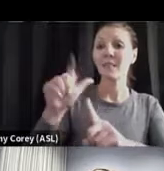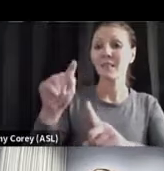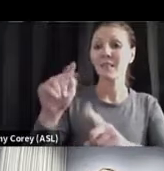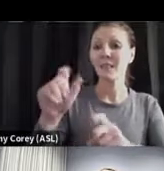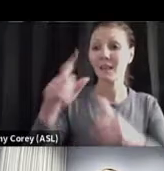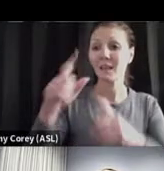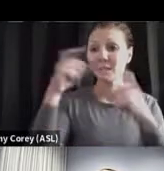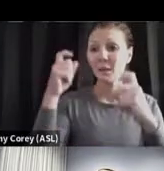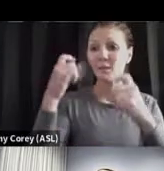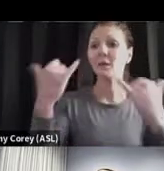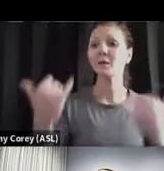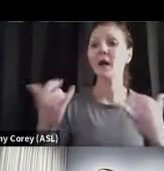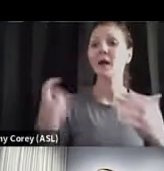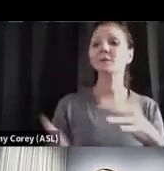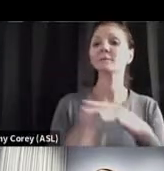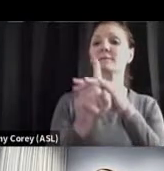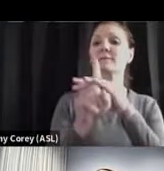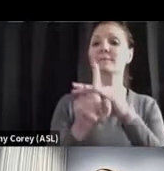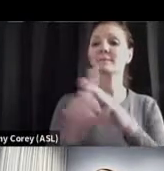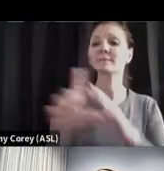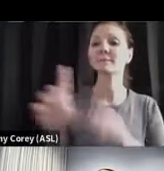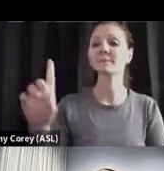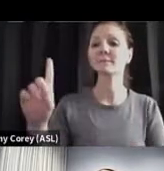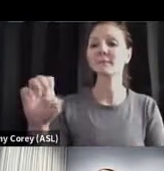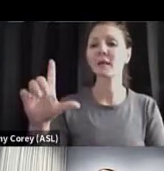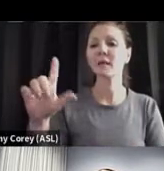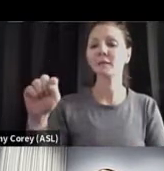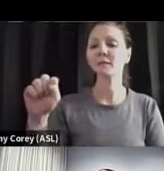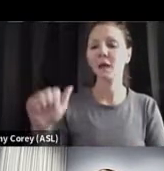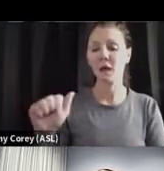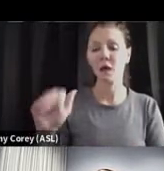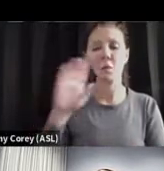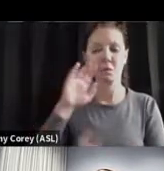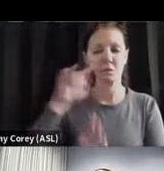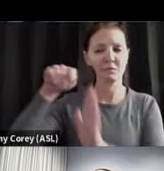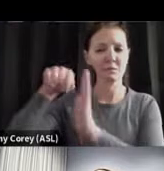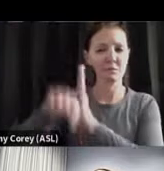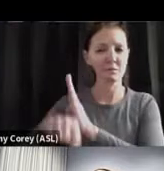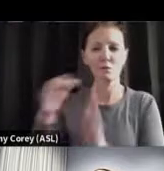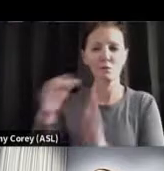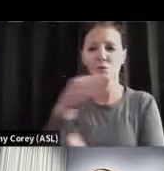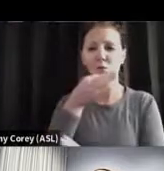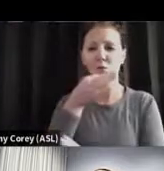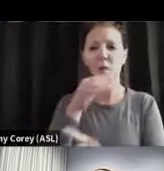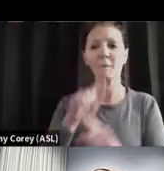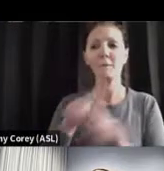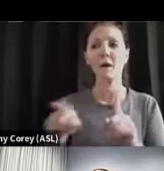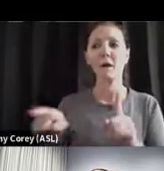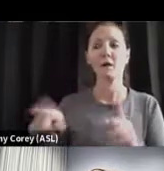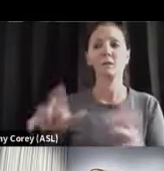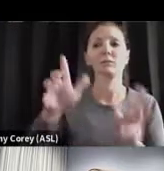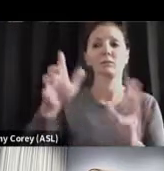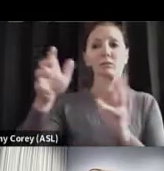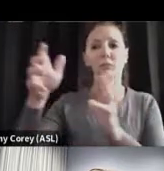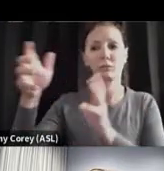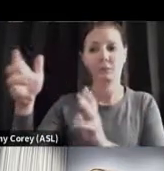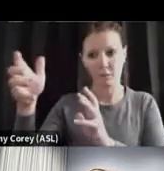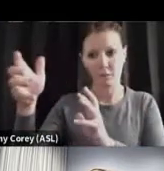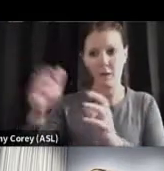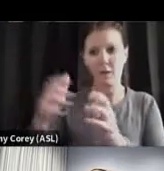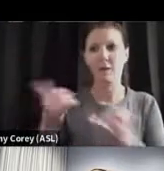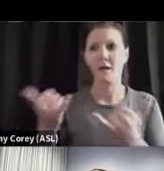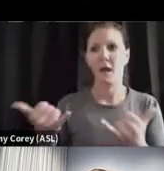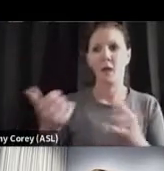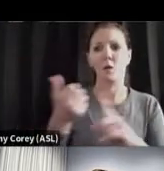came in this variant that we're going to talk about in just a little bit. And it caused a lot of havoc with a lot of disease and a lot of deaths in the South,